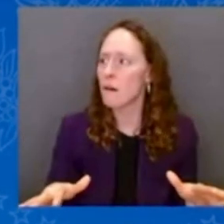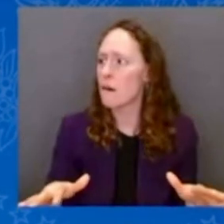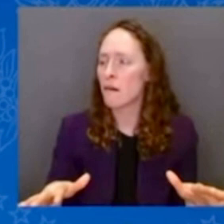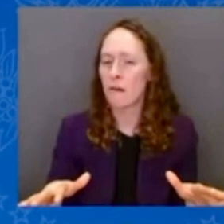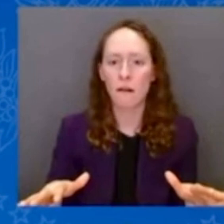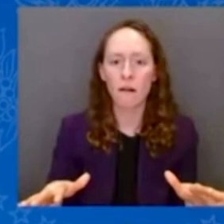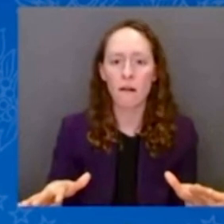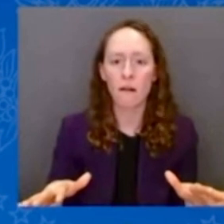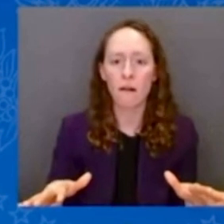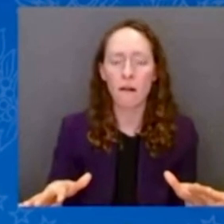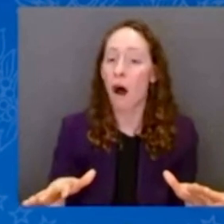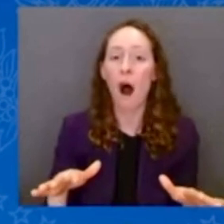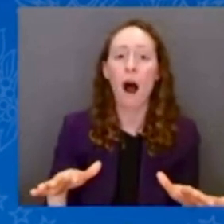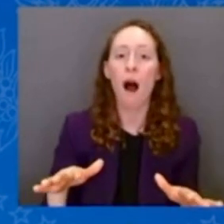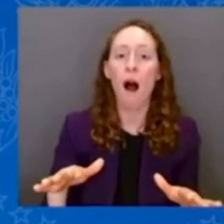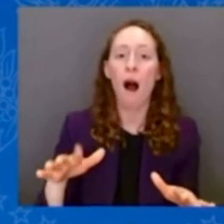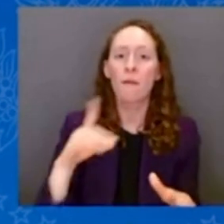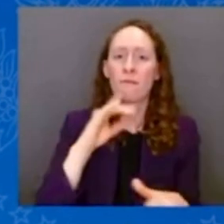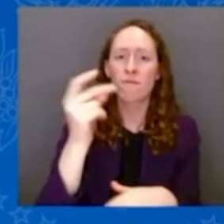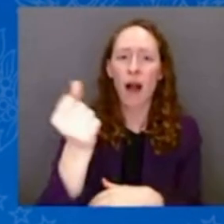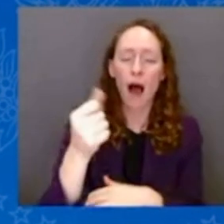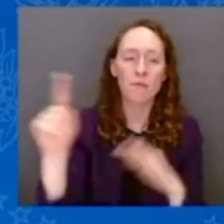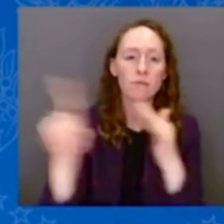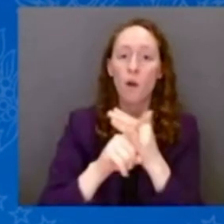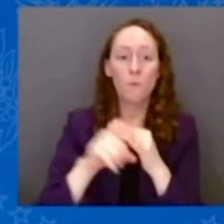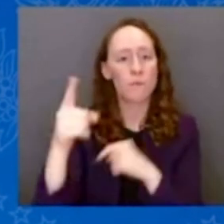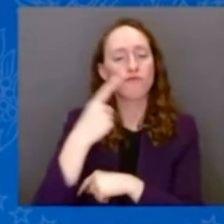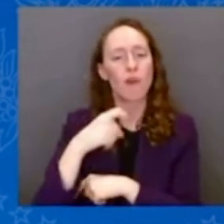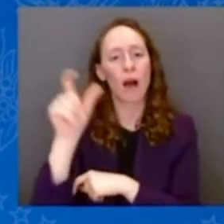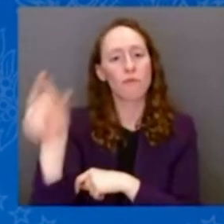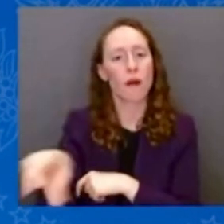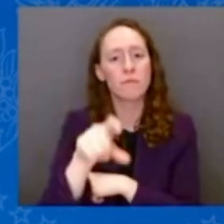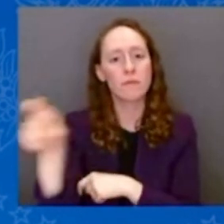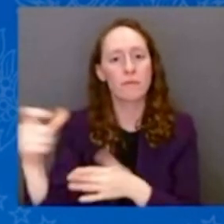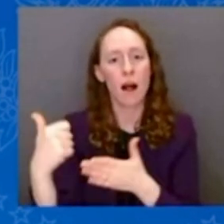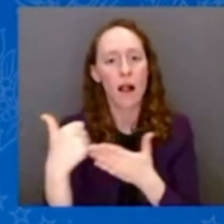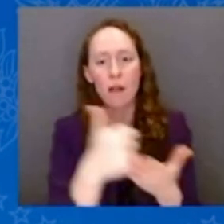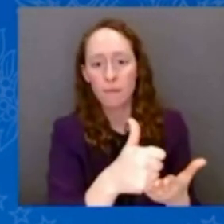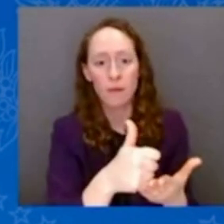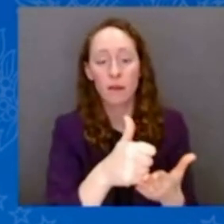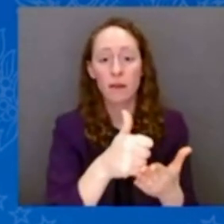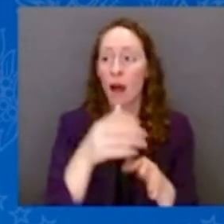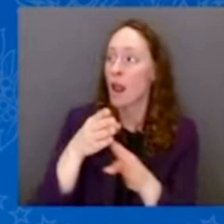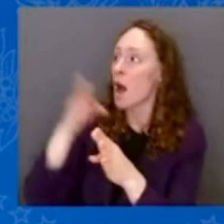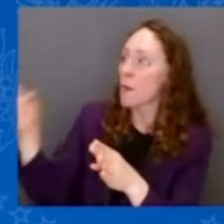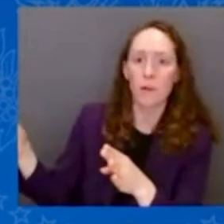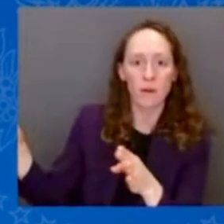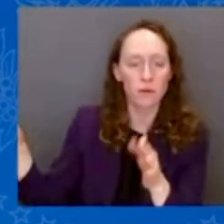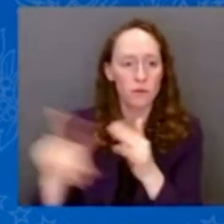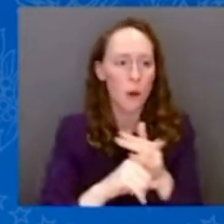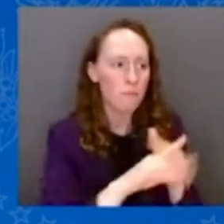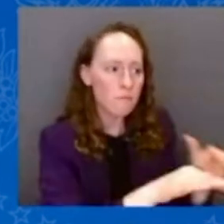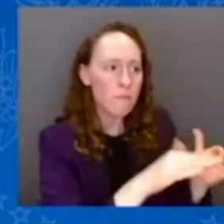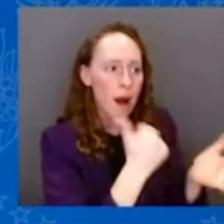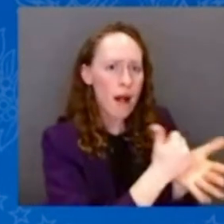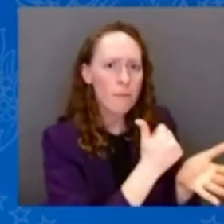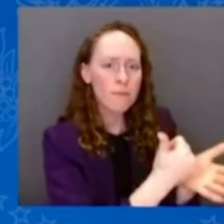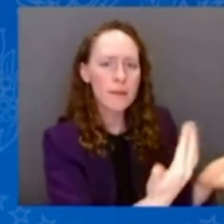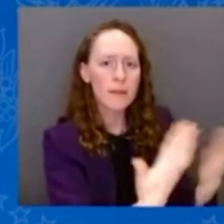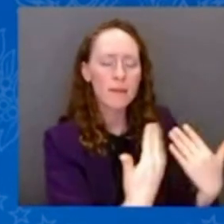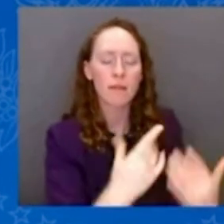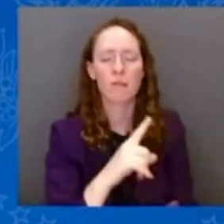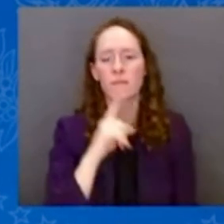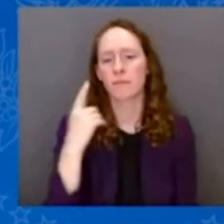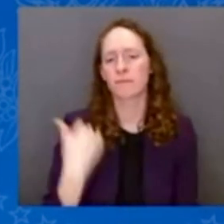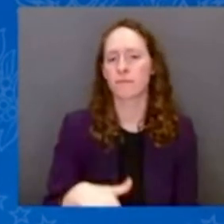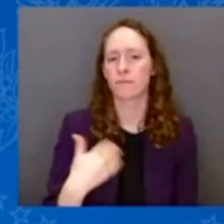And folks, I know there's a lot of pain. And it's hard to believe in a moment like this, this community is going to be rebuilt